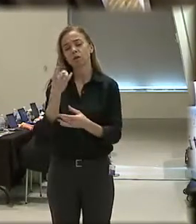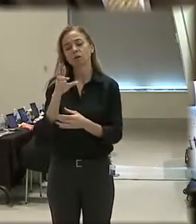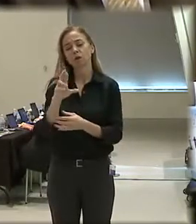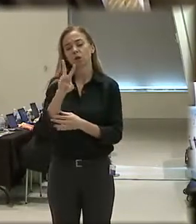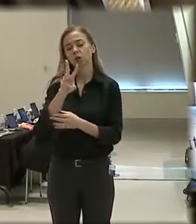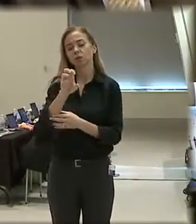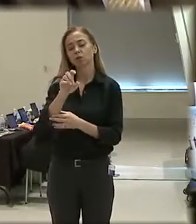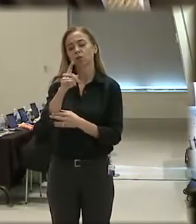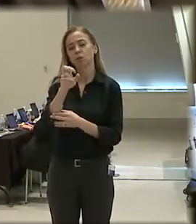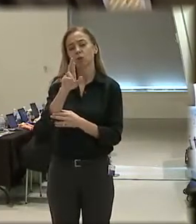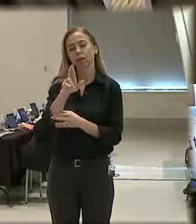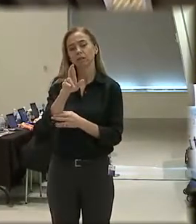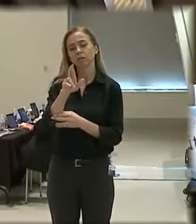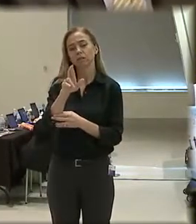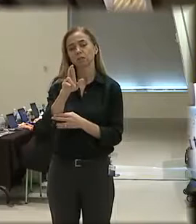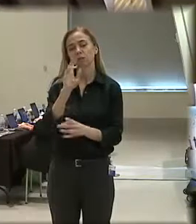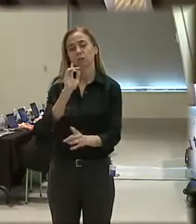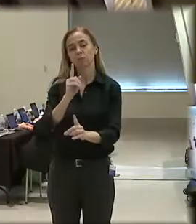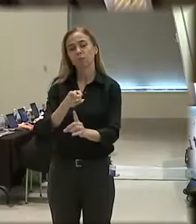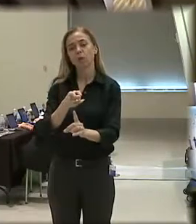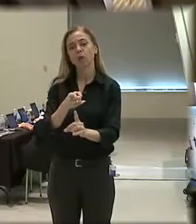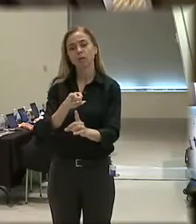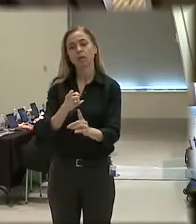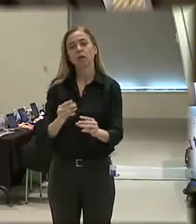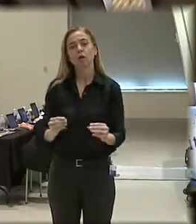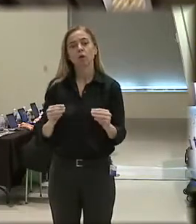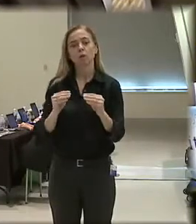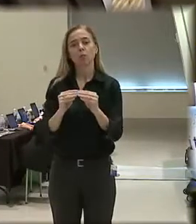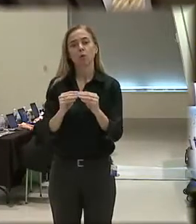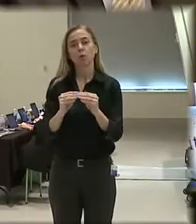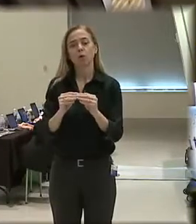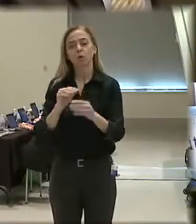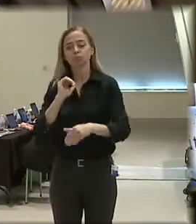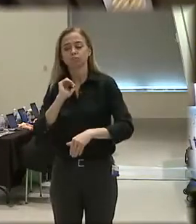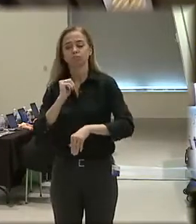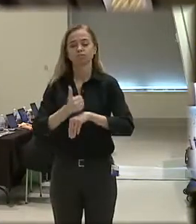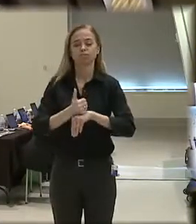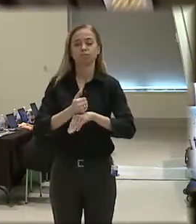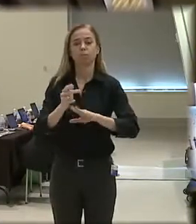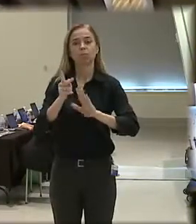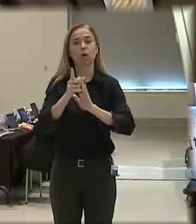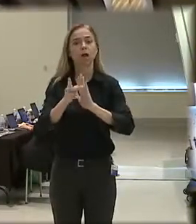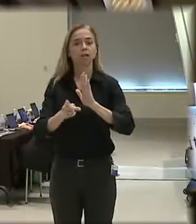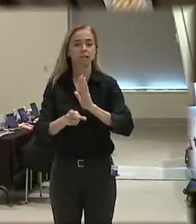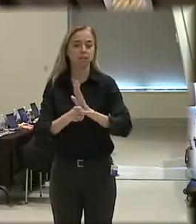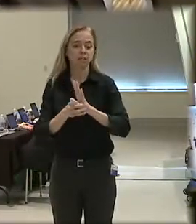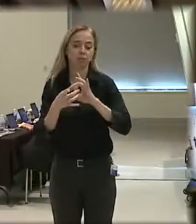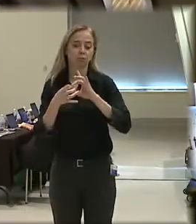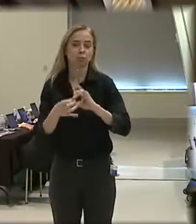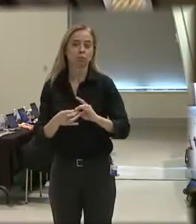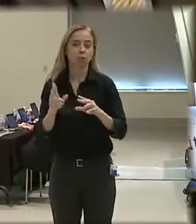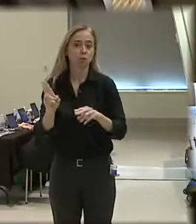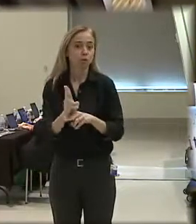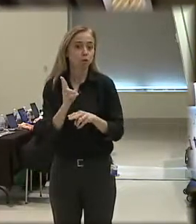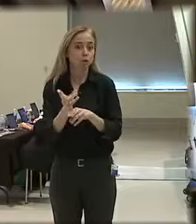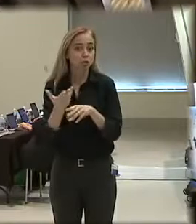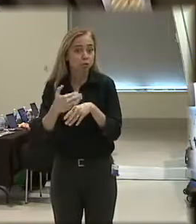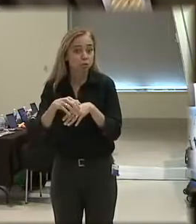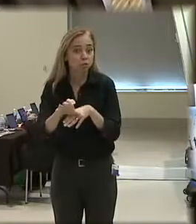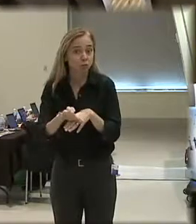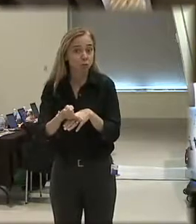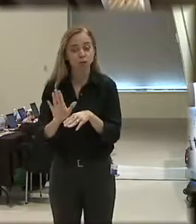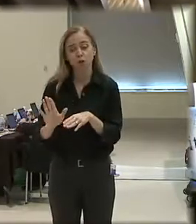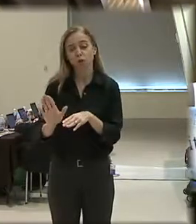Wexler's points about more concrete policies around the use of force? So your